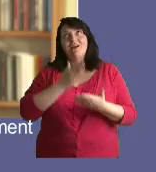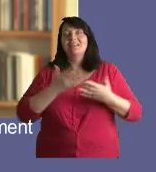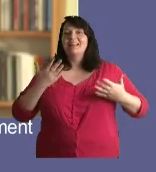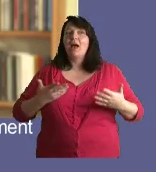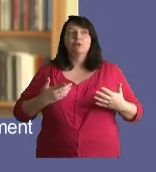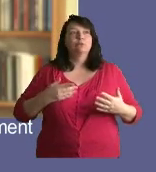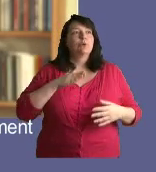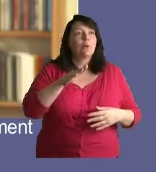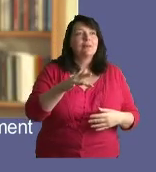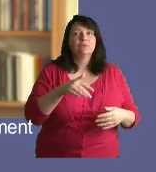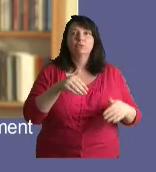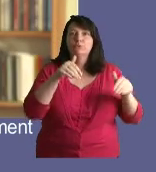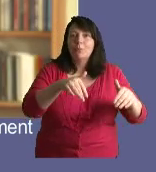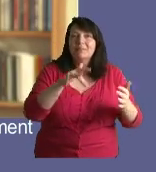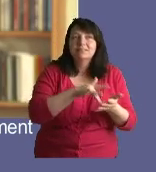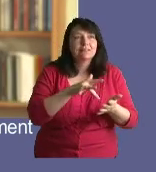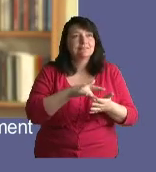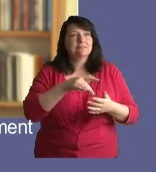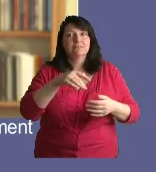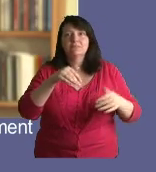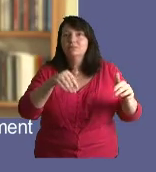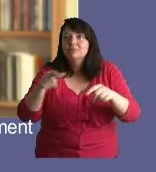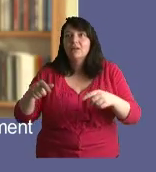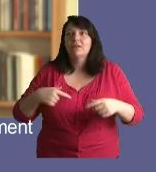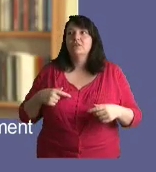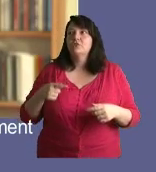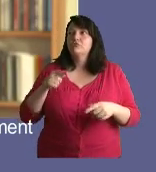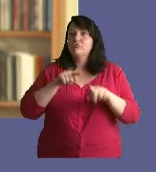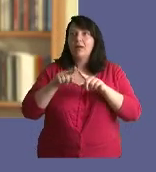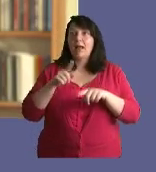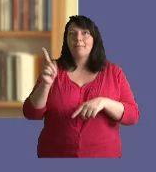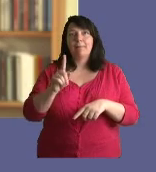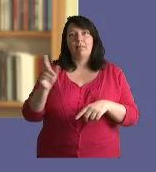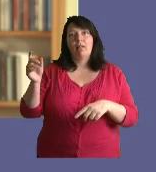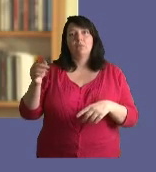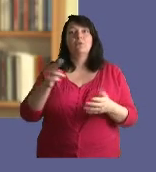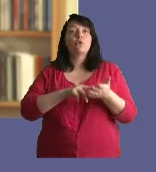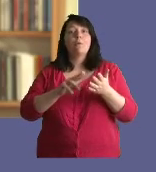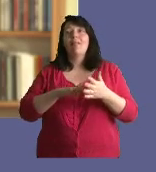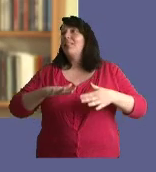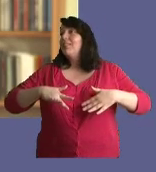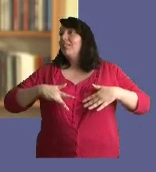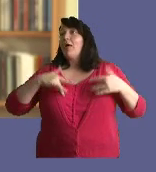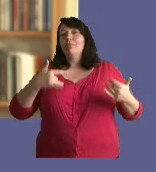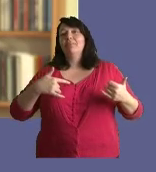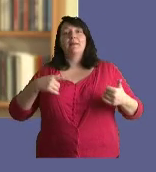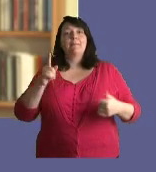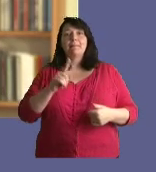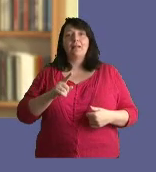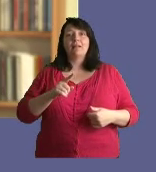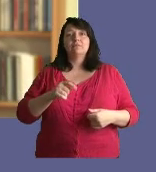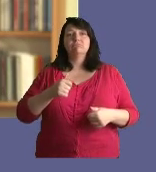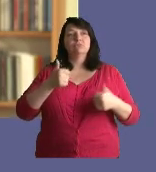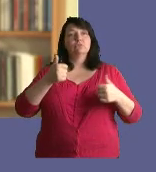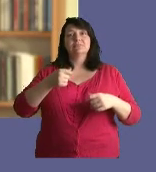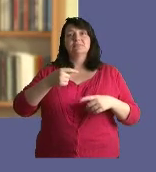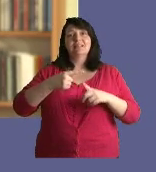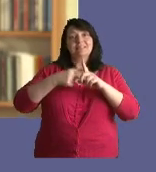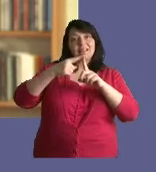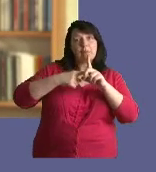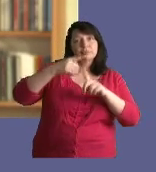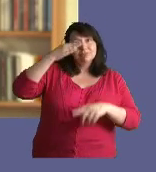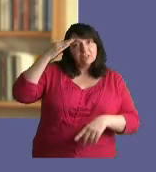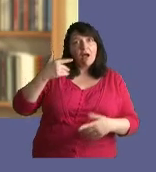department stores to try and get people with normal temperatures just normal healthy people so